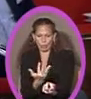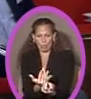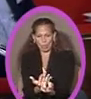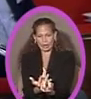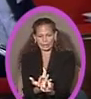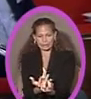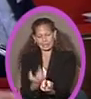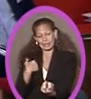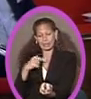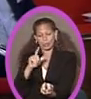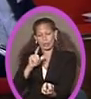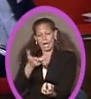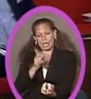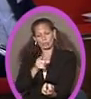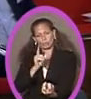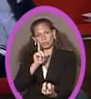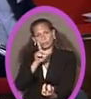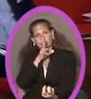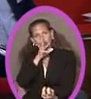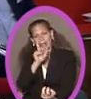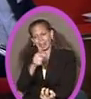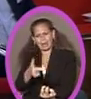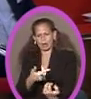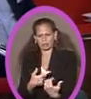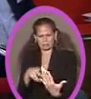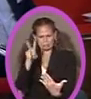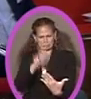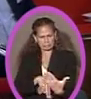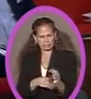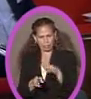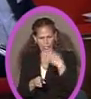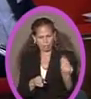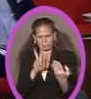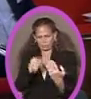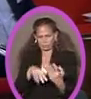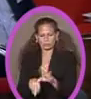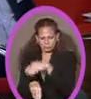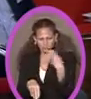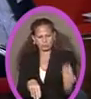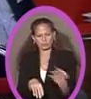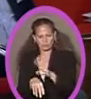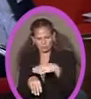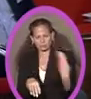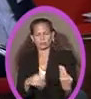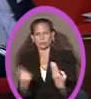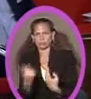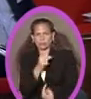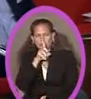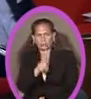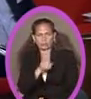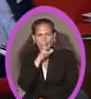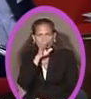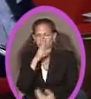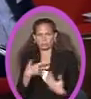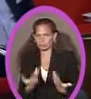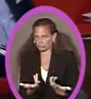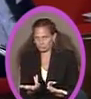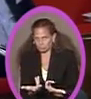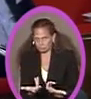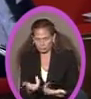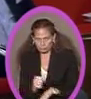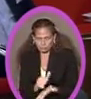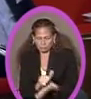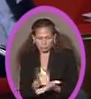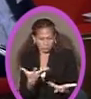can ask you to speak later, because there's no way that we can read all these pages while you come to the microphone. So it's your wish, Mr.